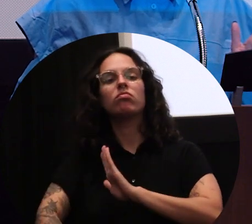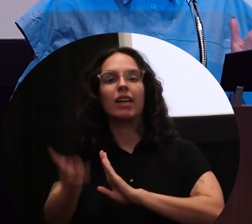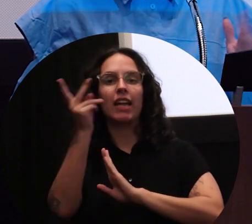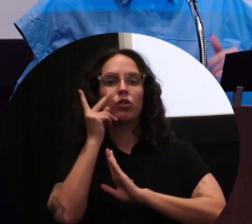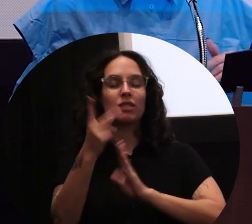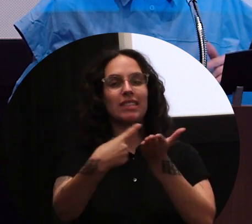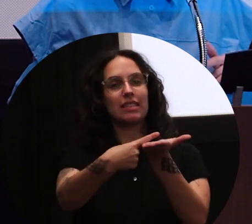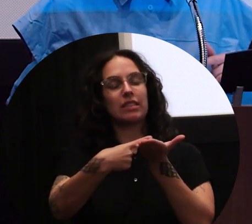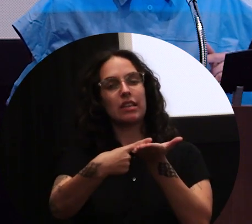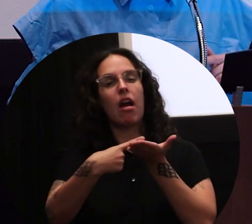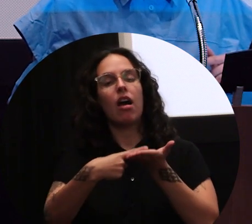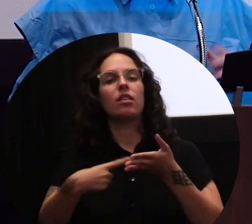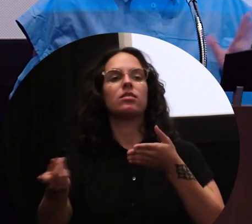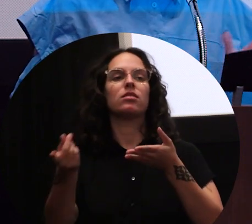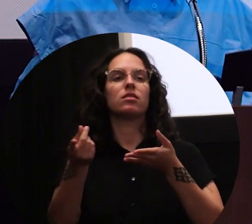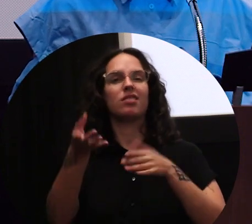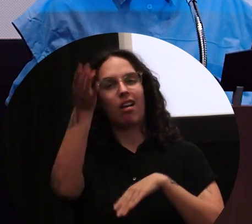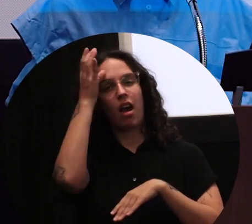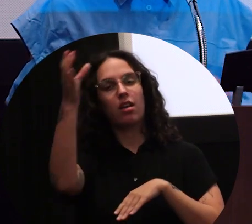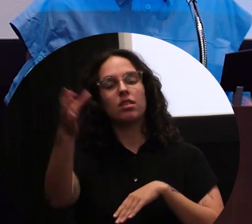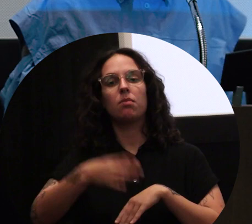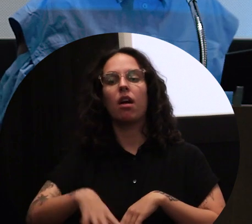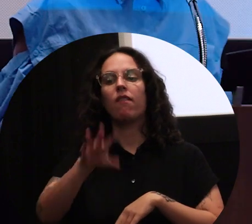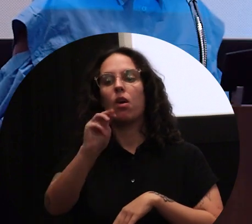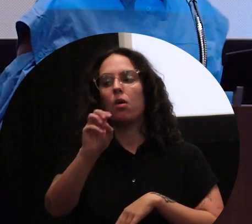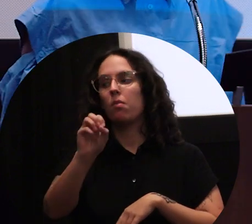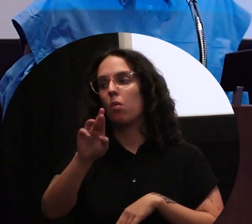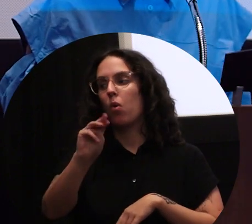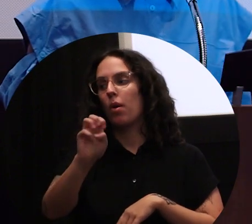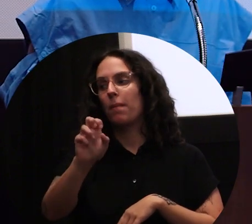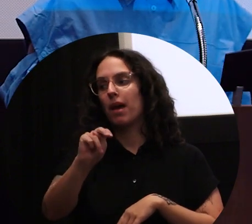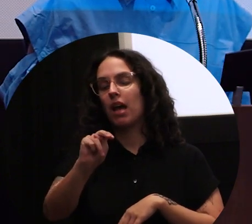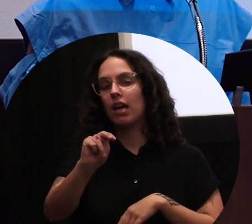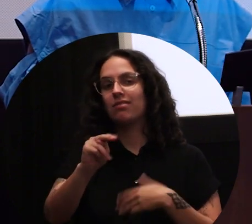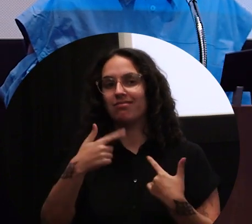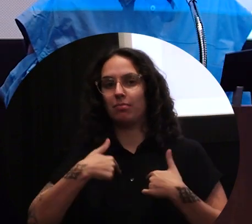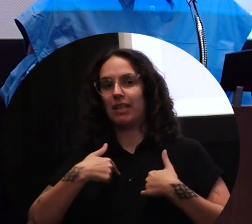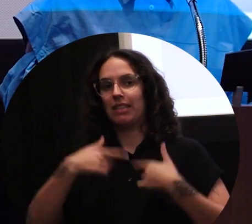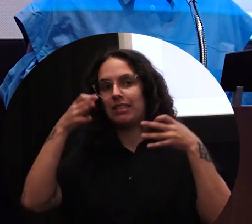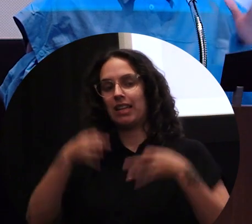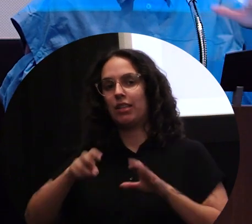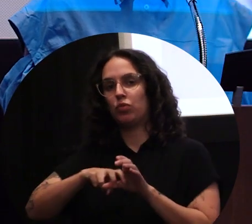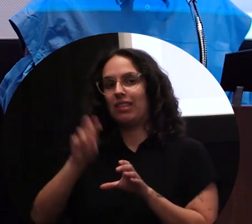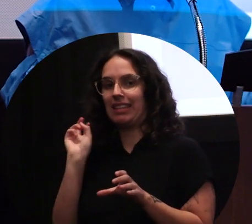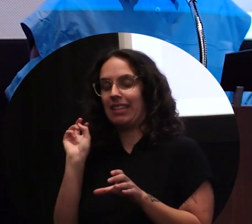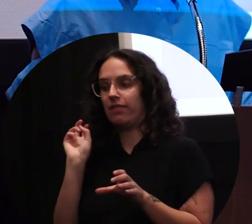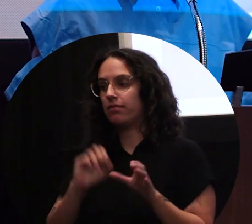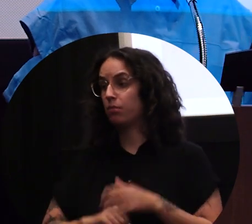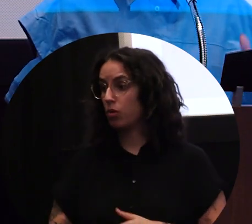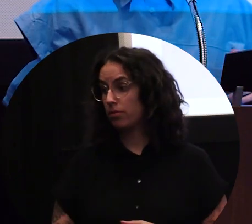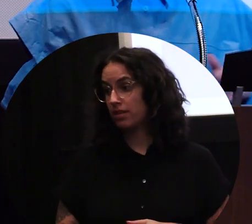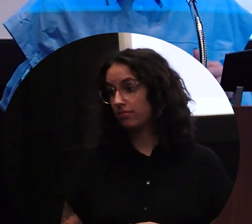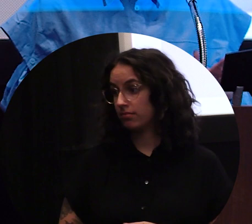Mormonism and my own personal journey leaving Mormonism. And so I'll show you a couple details